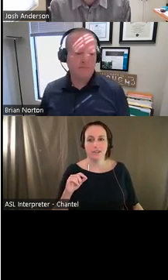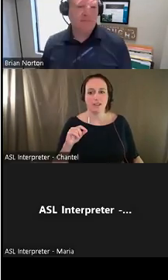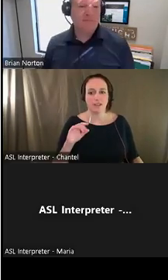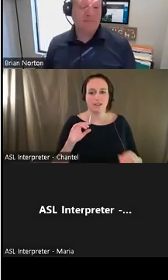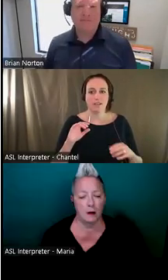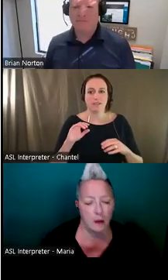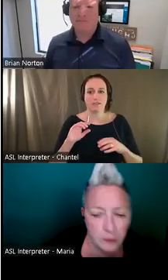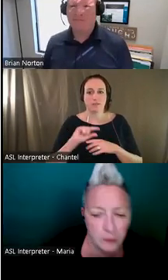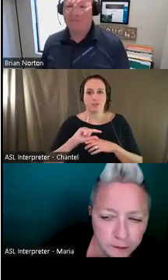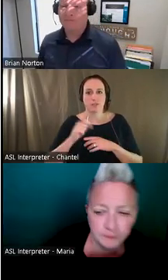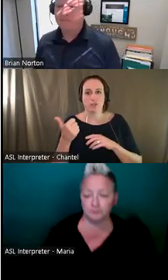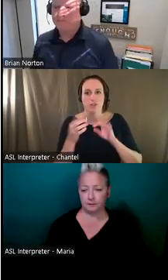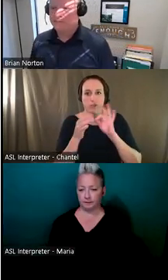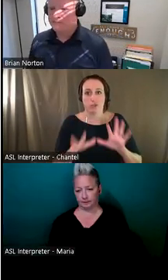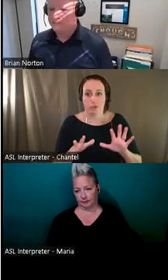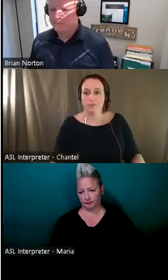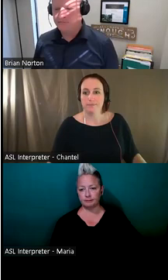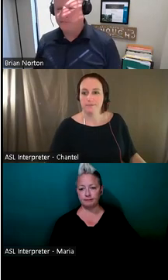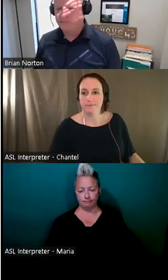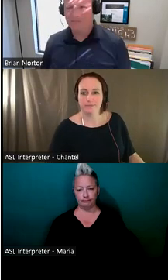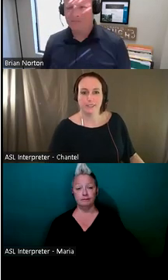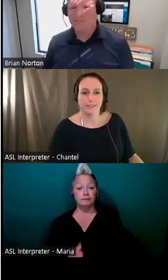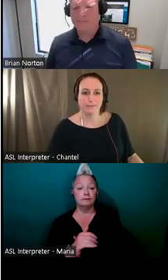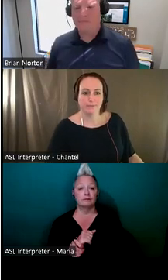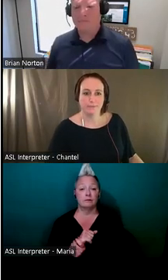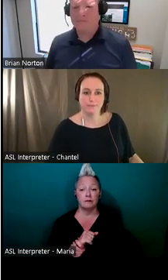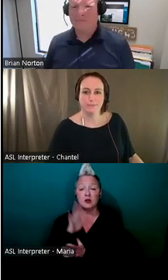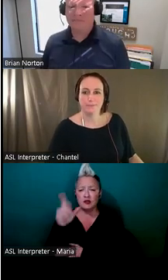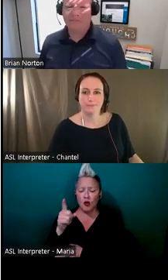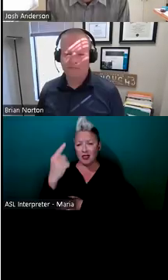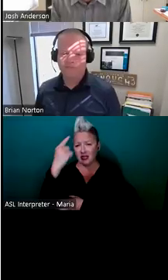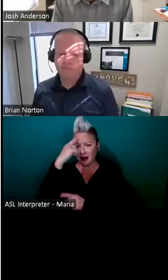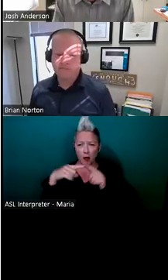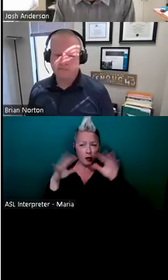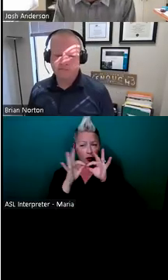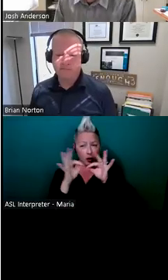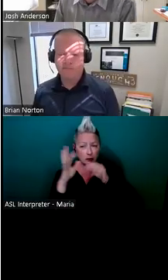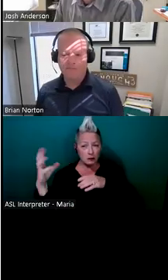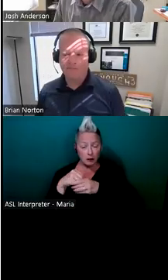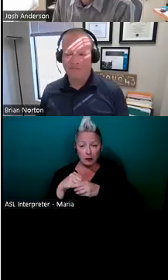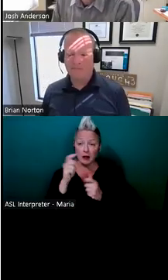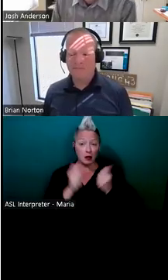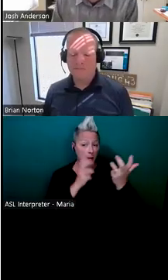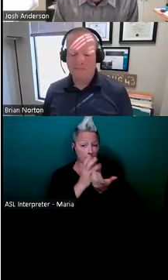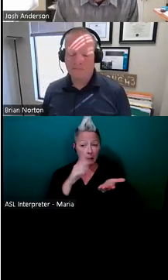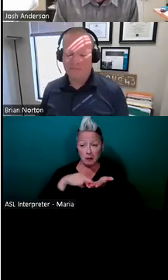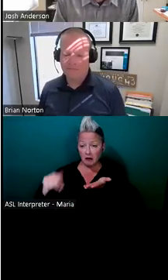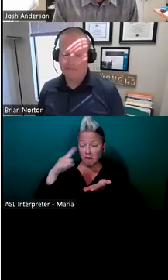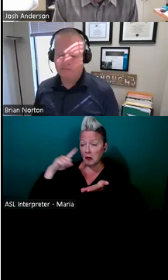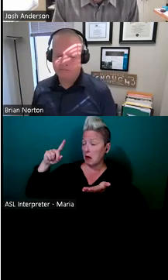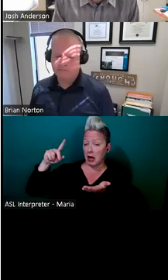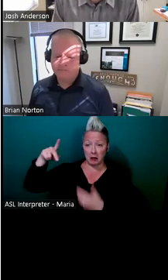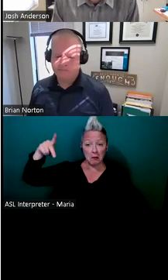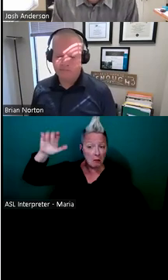does have to be taken into account. A lot of times these accommodations, evaluations, and other things may be paid for by public funds